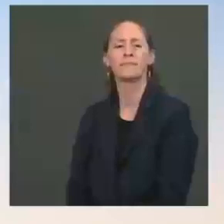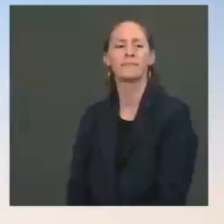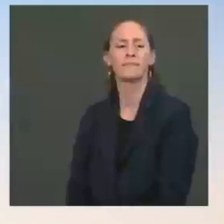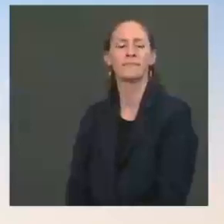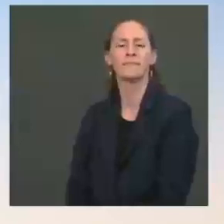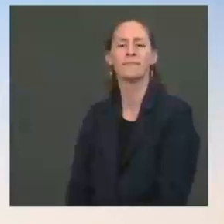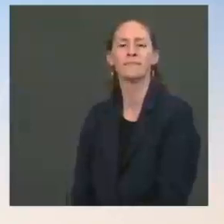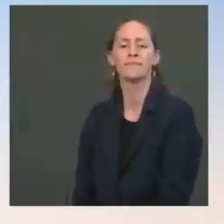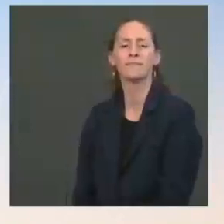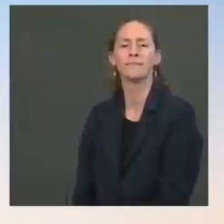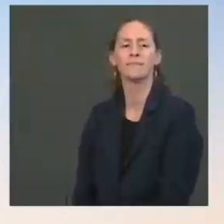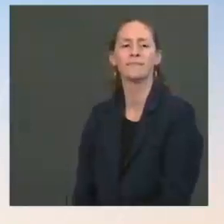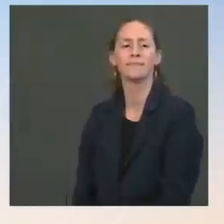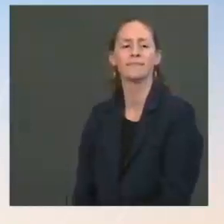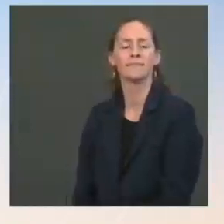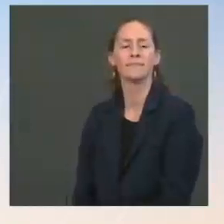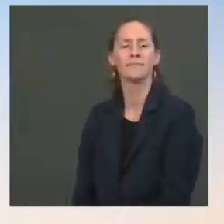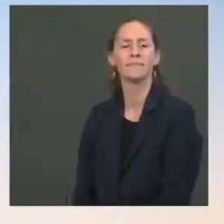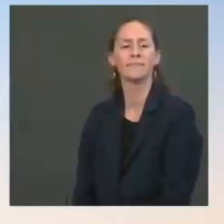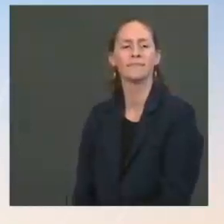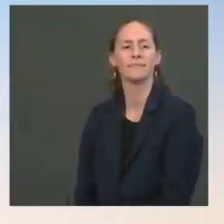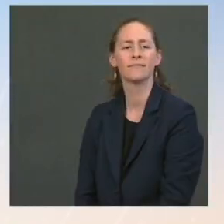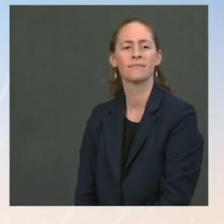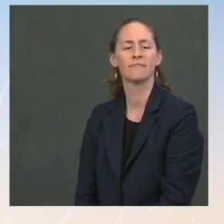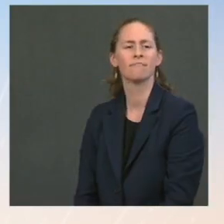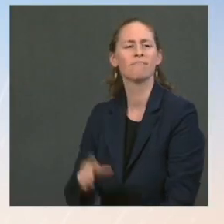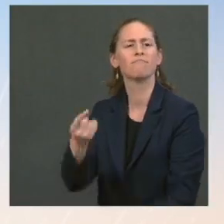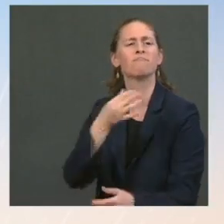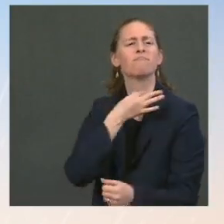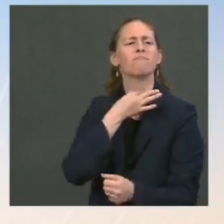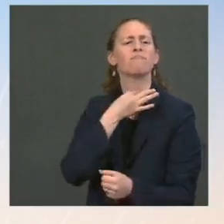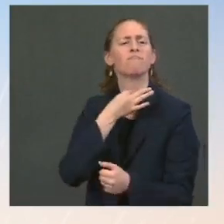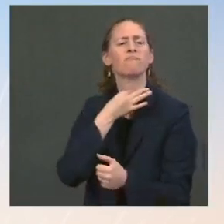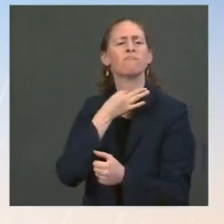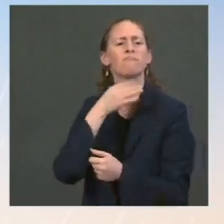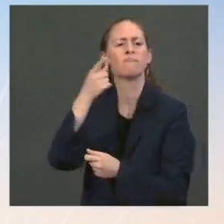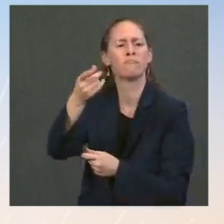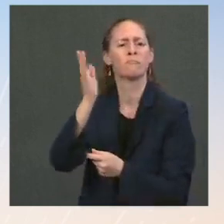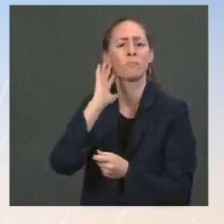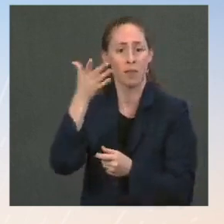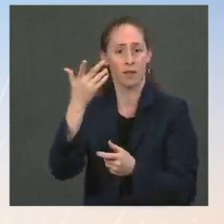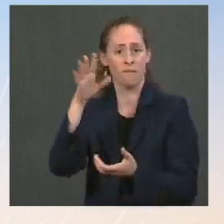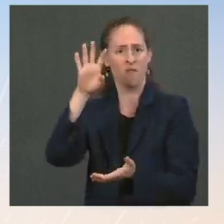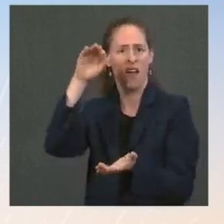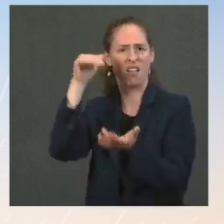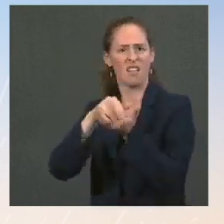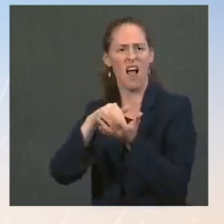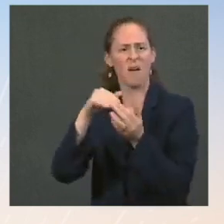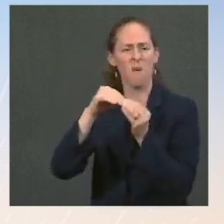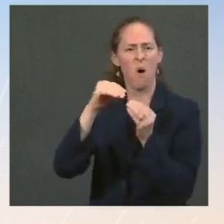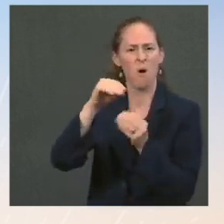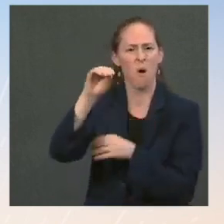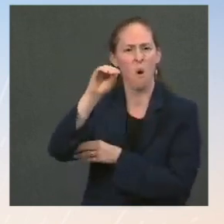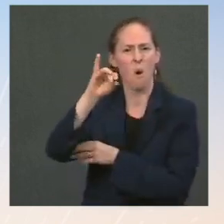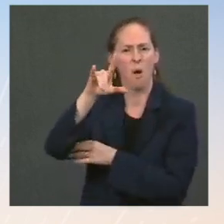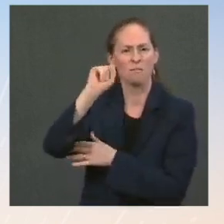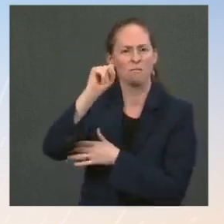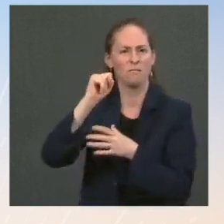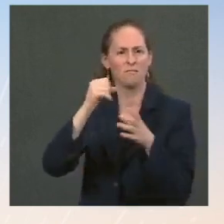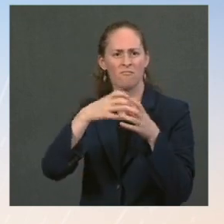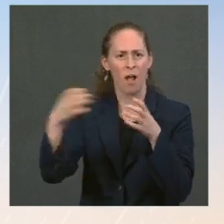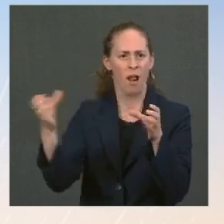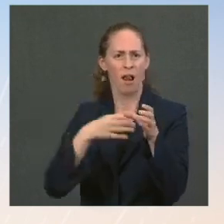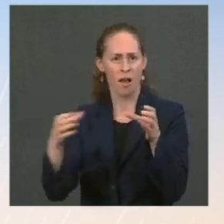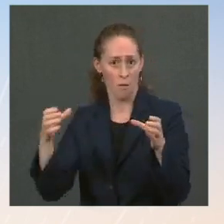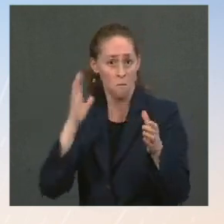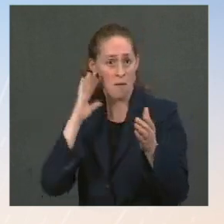add only 400,000 barrels per day to production in November. Is current price level an obstacle for recovery? And